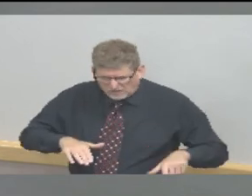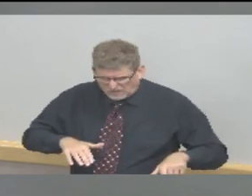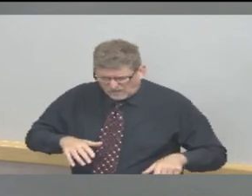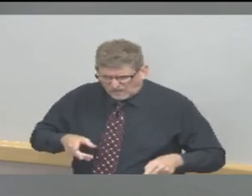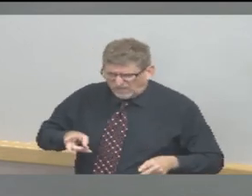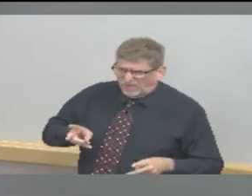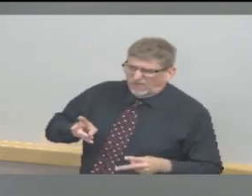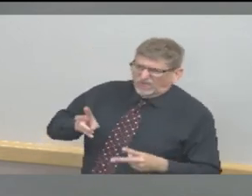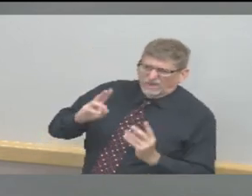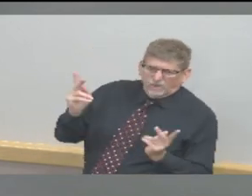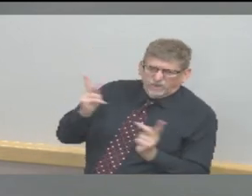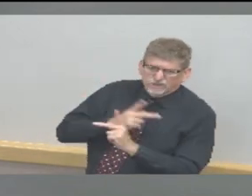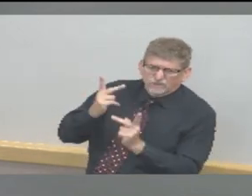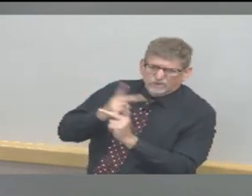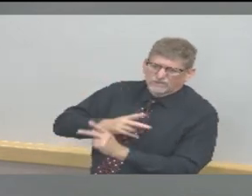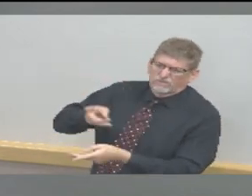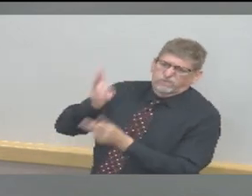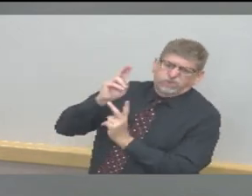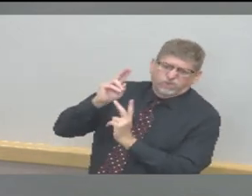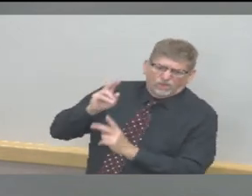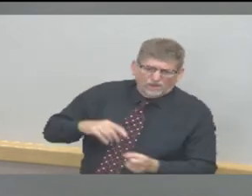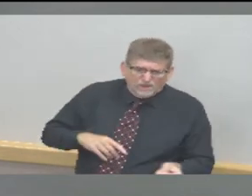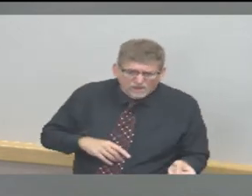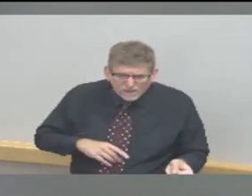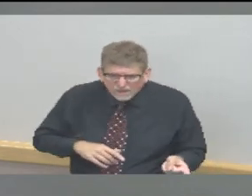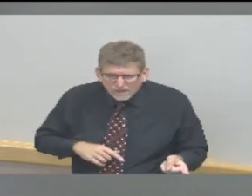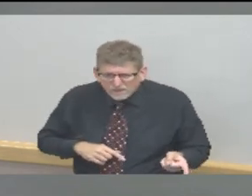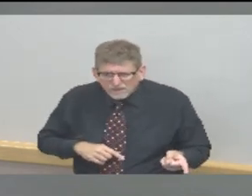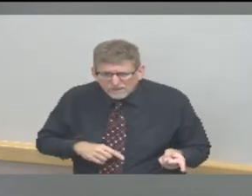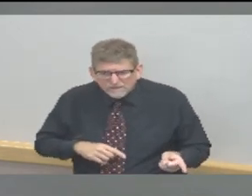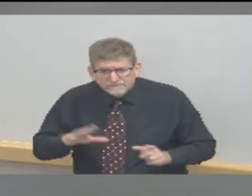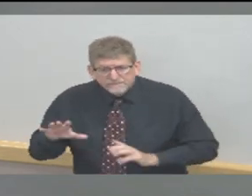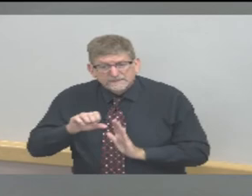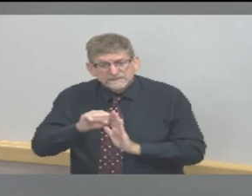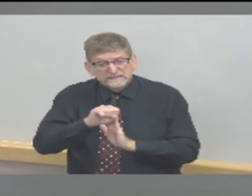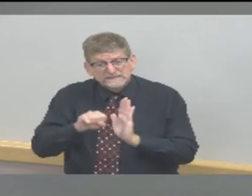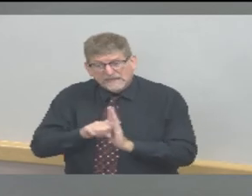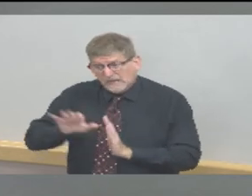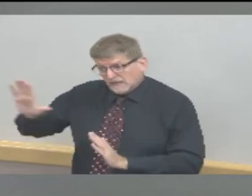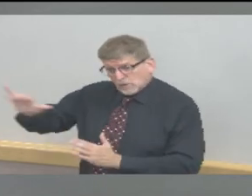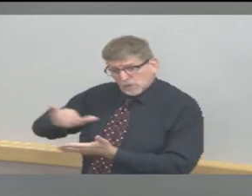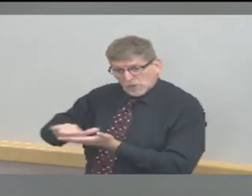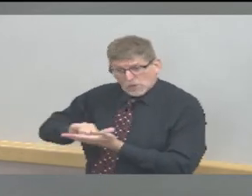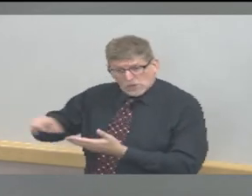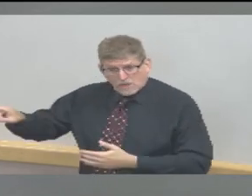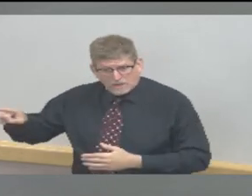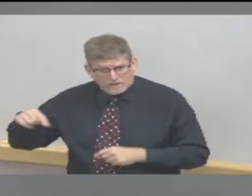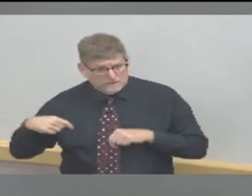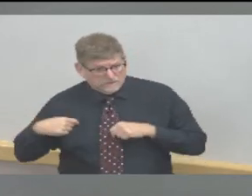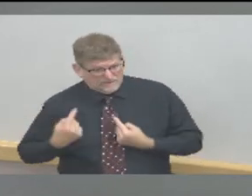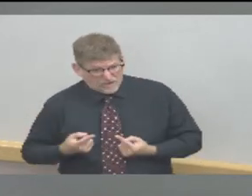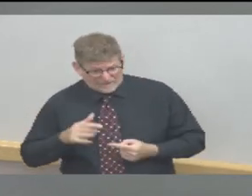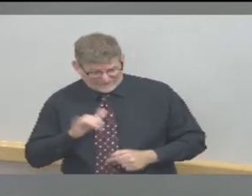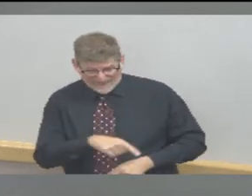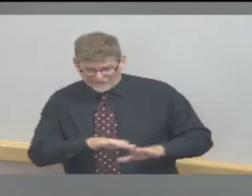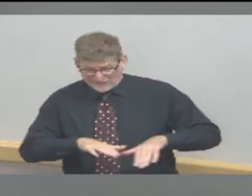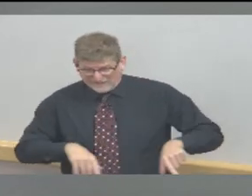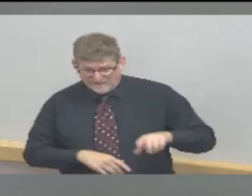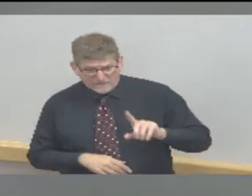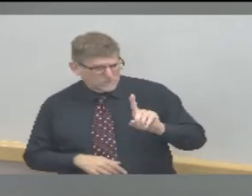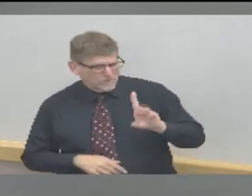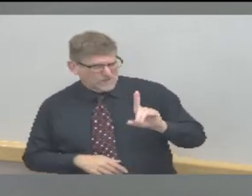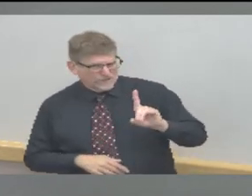100 reported cases of this in the state of New York also cases elsewhere in the US such as Oregon Illinois